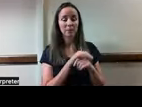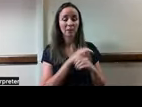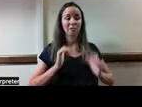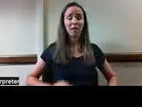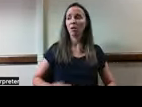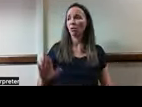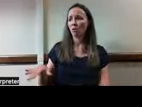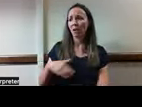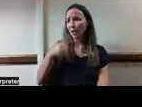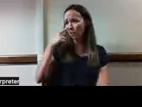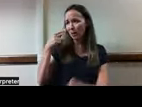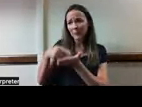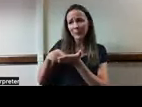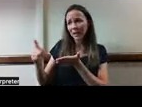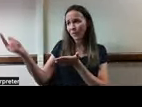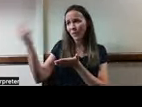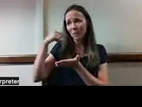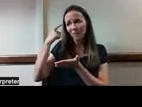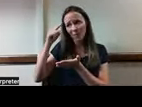they would gladly pay you to do the job.